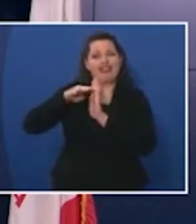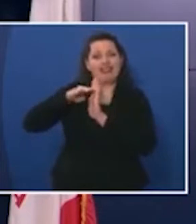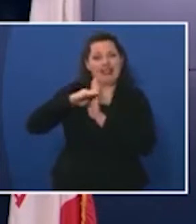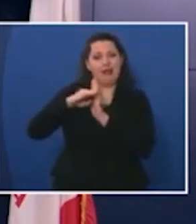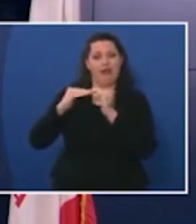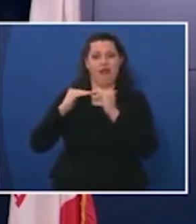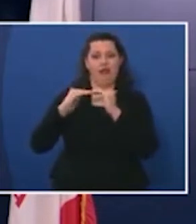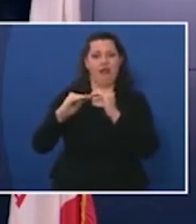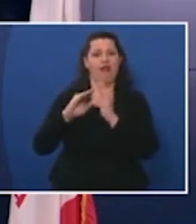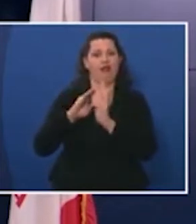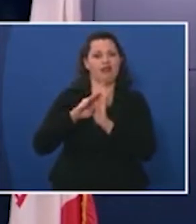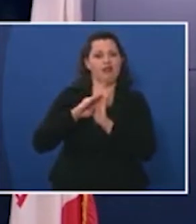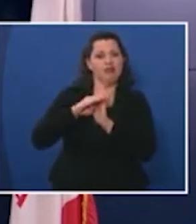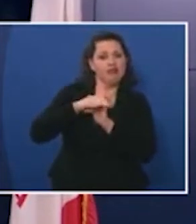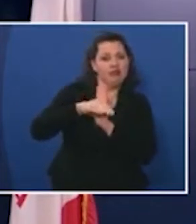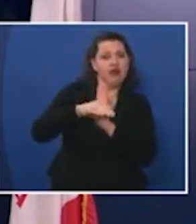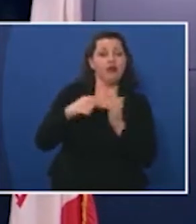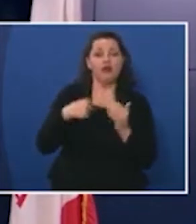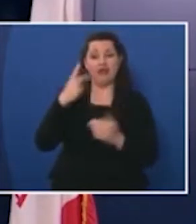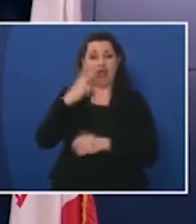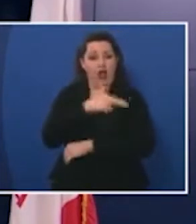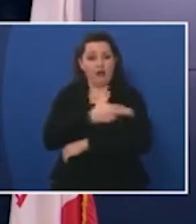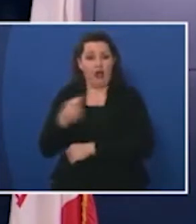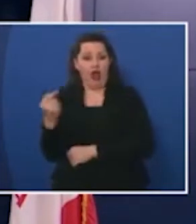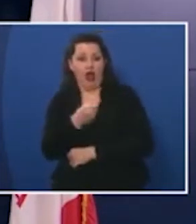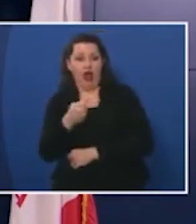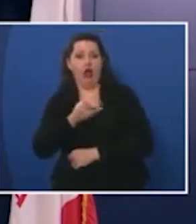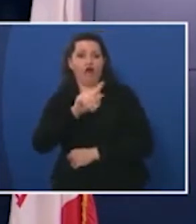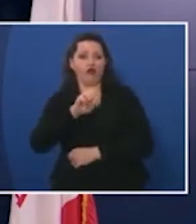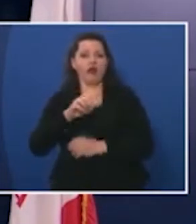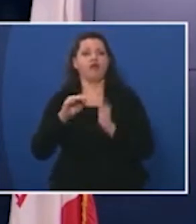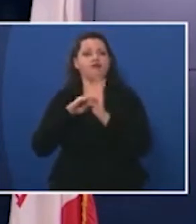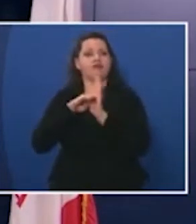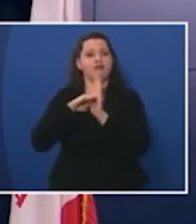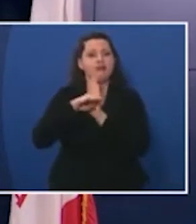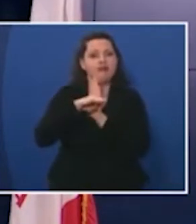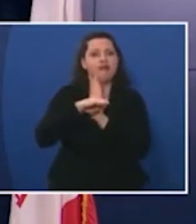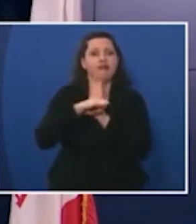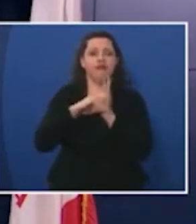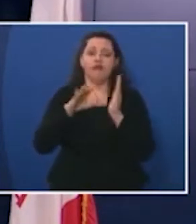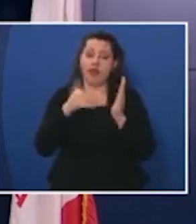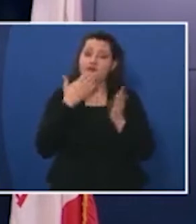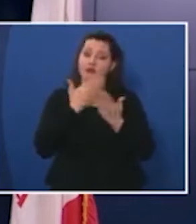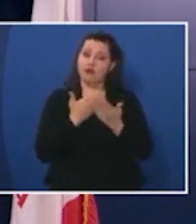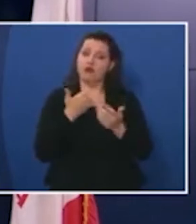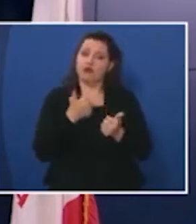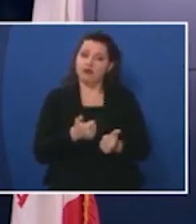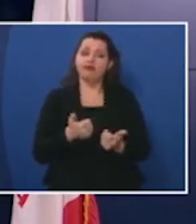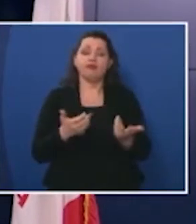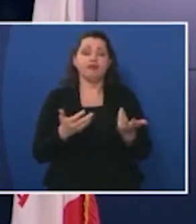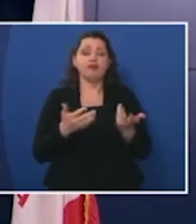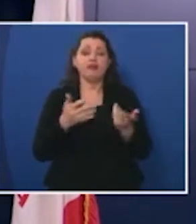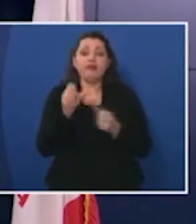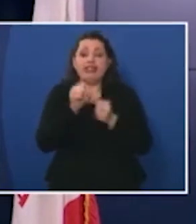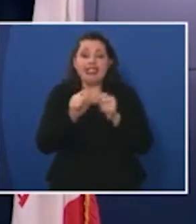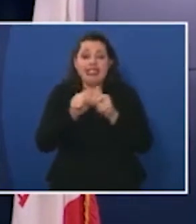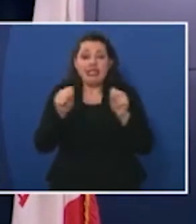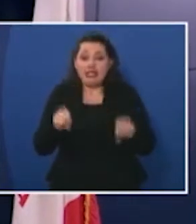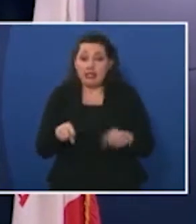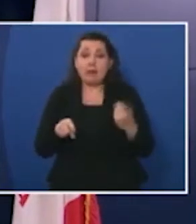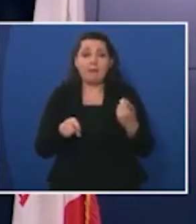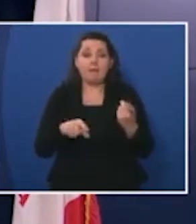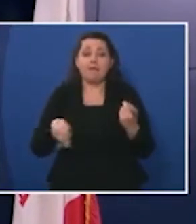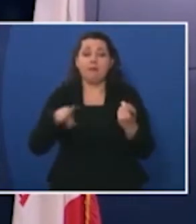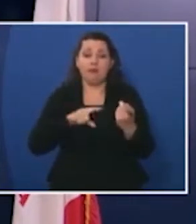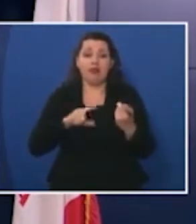trends we have seen our hospitalization rates stabilize which is a good thing and we've also each each system has in